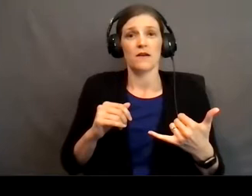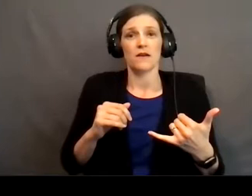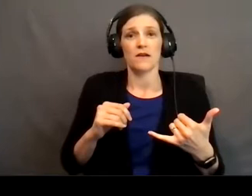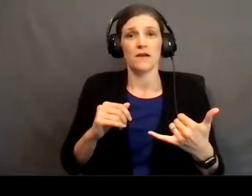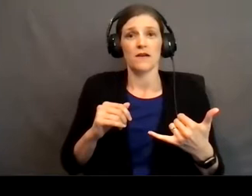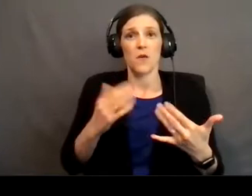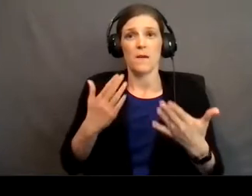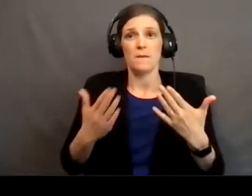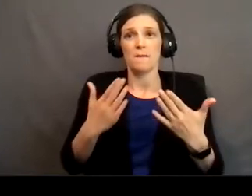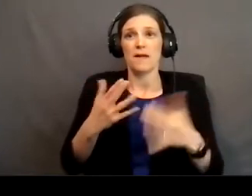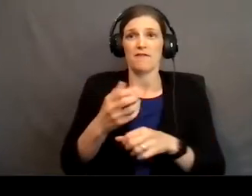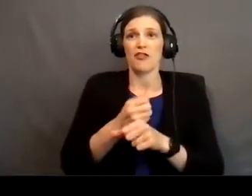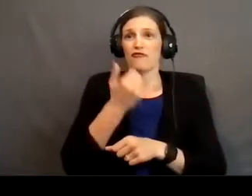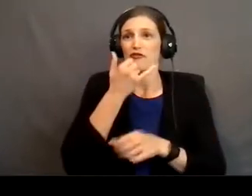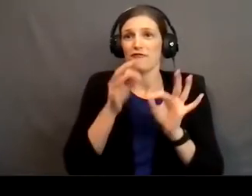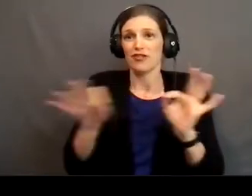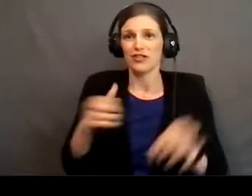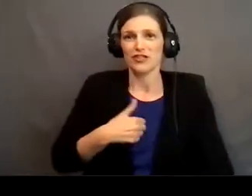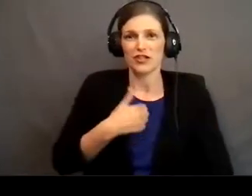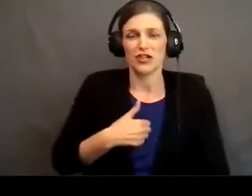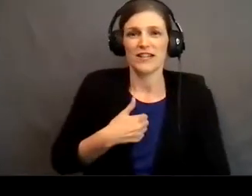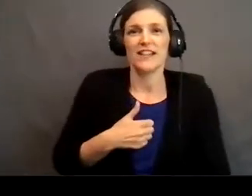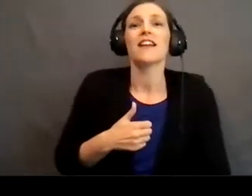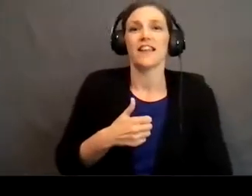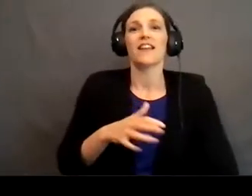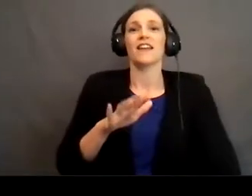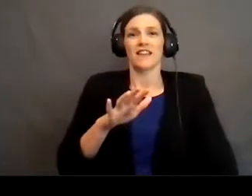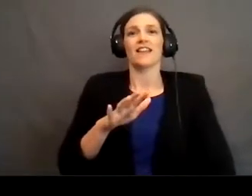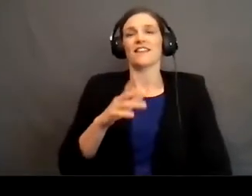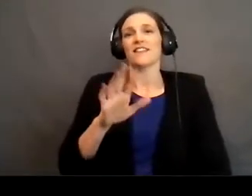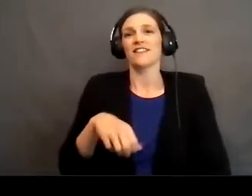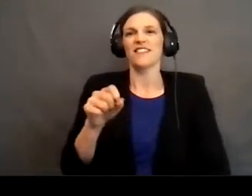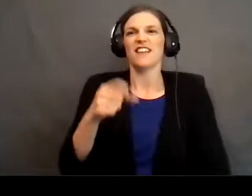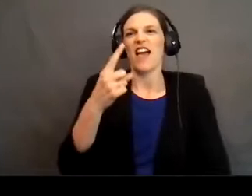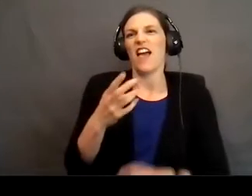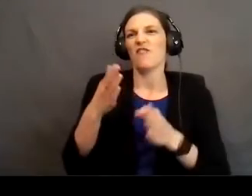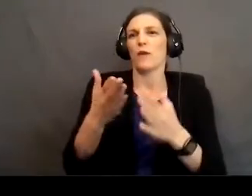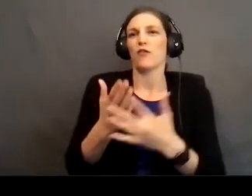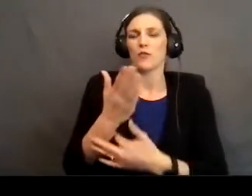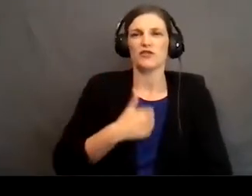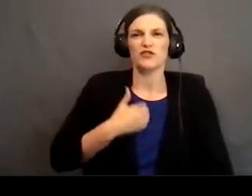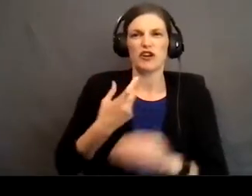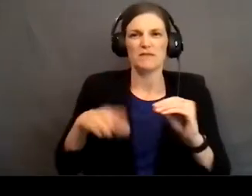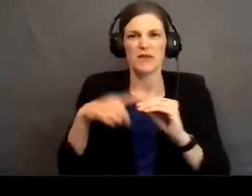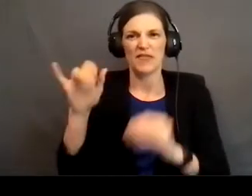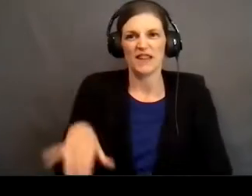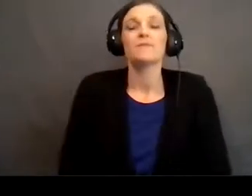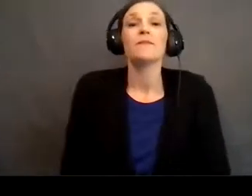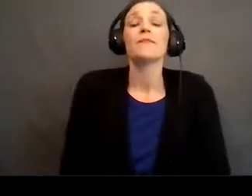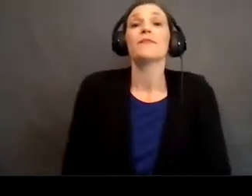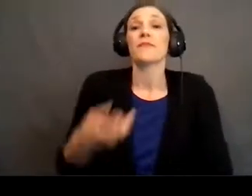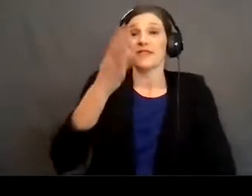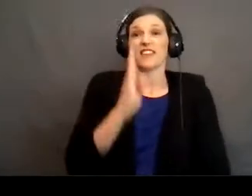I might have gotten the wrong verse here. But, okay, yeah, it's halfway through that verse. Sorry about that. So, God